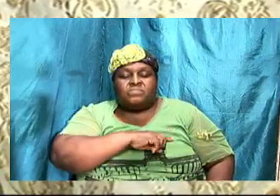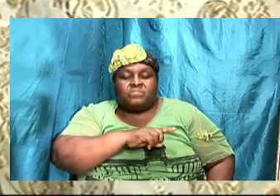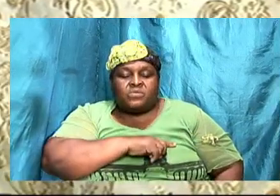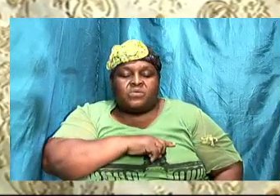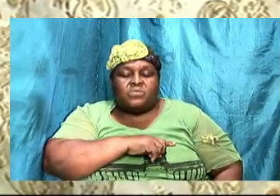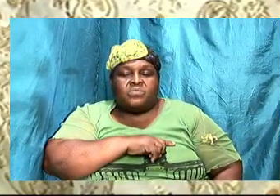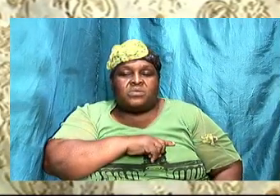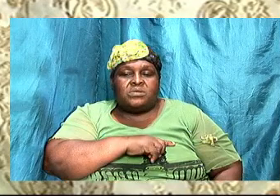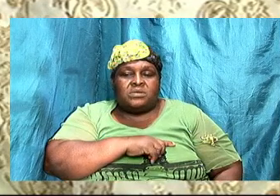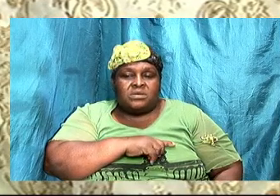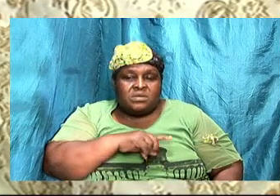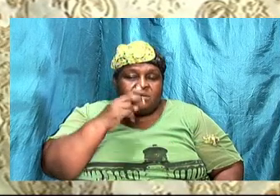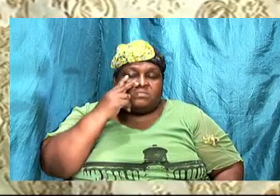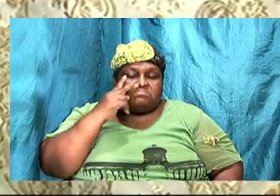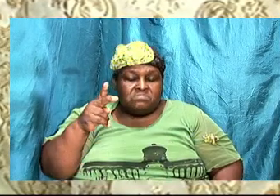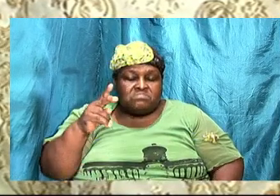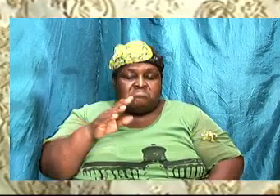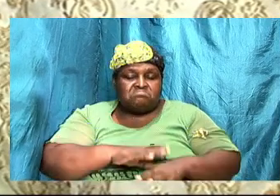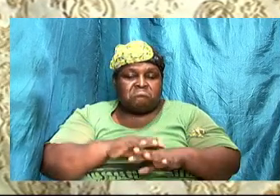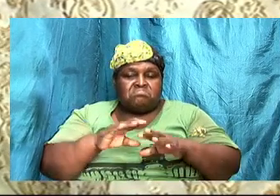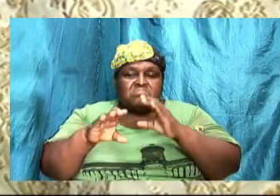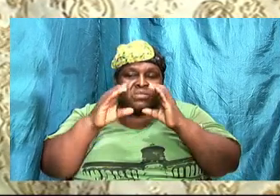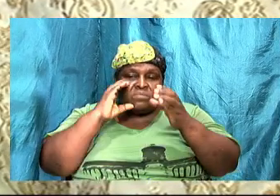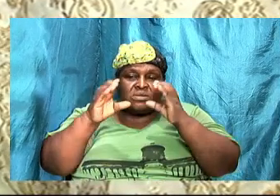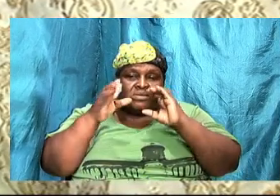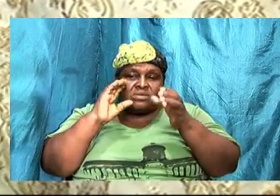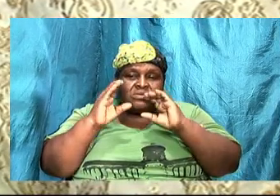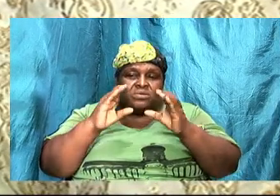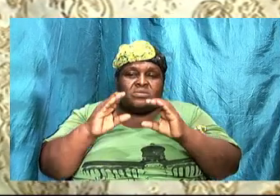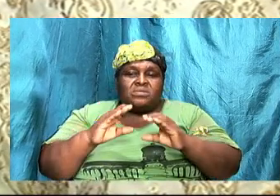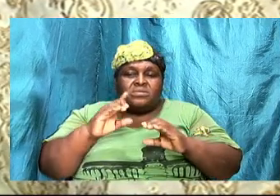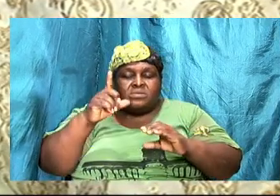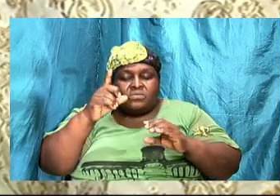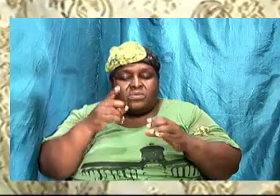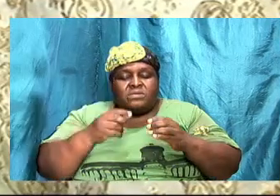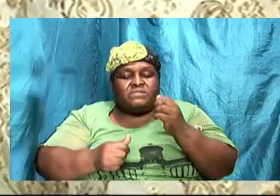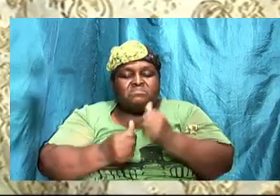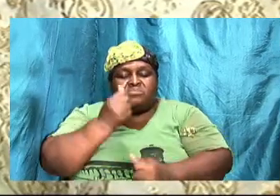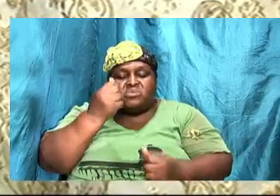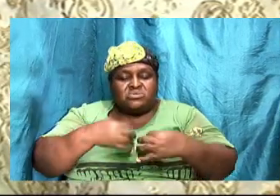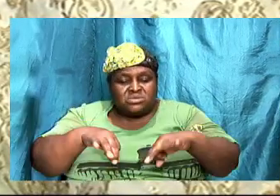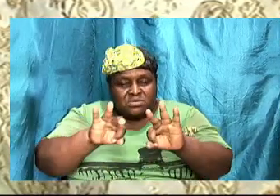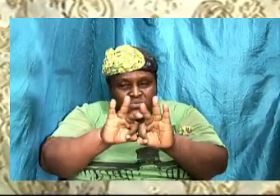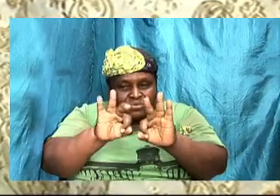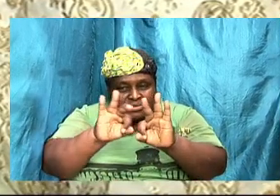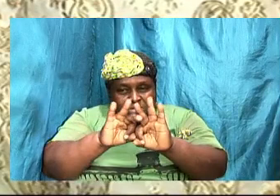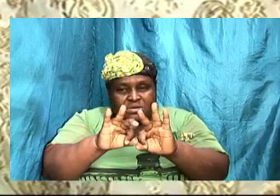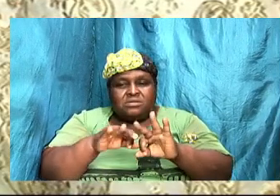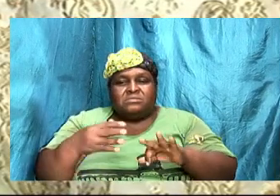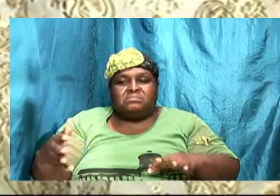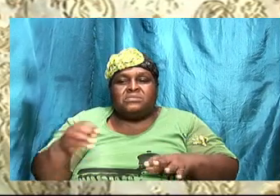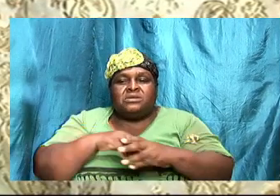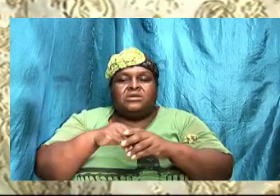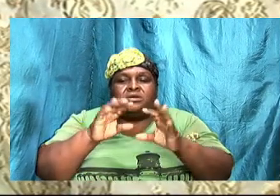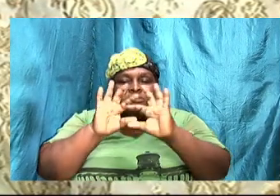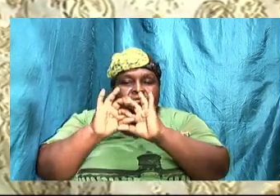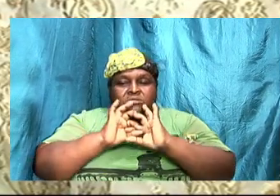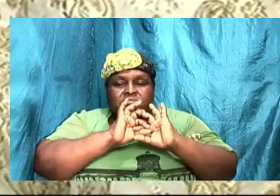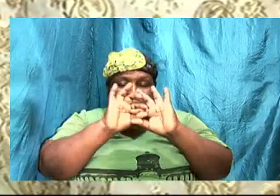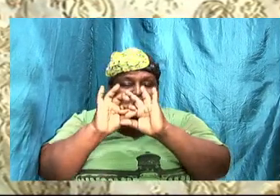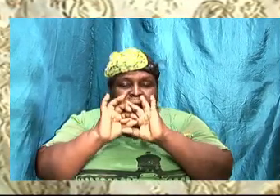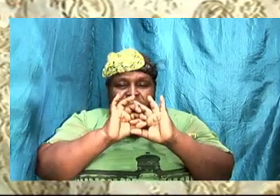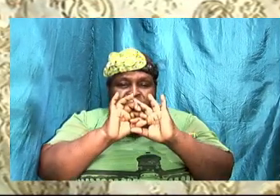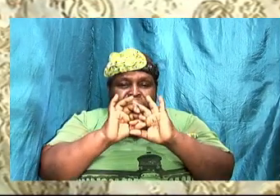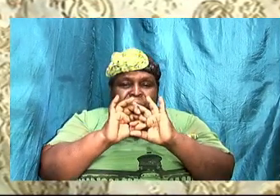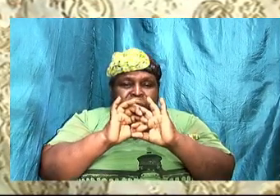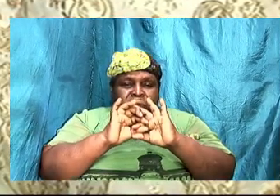and we did say that, you know, it is one of the most important things in relationship. You know, I made